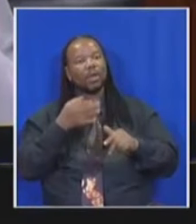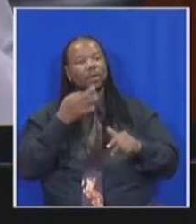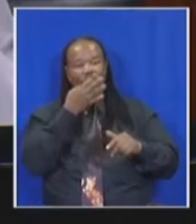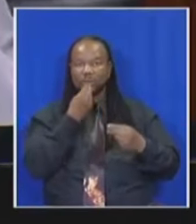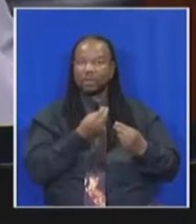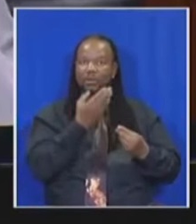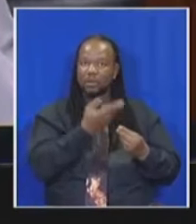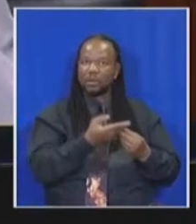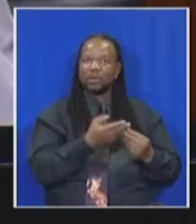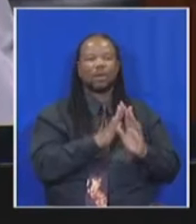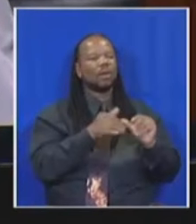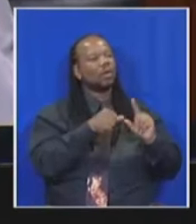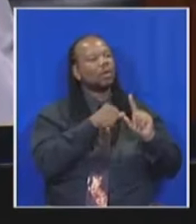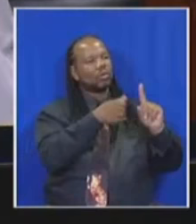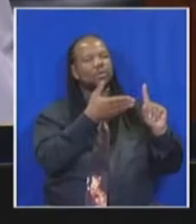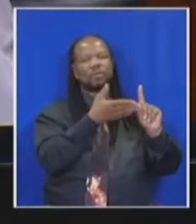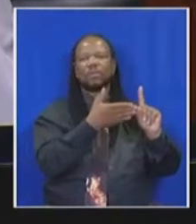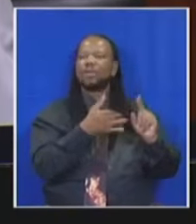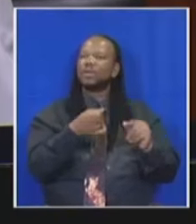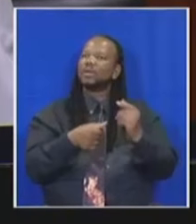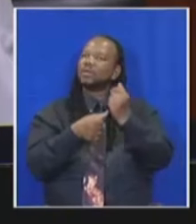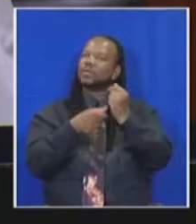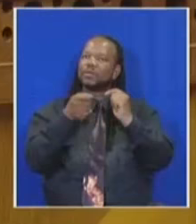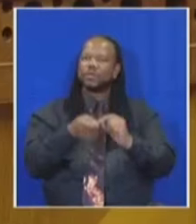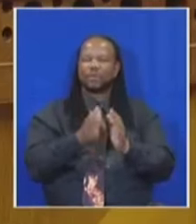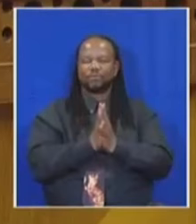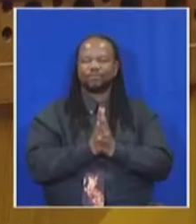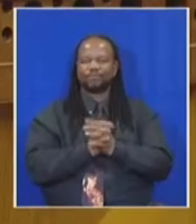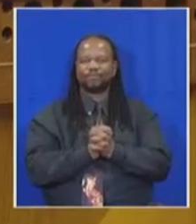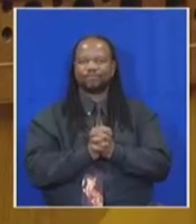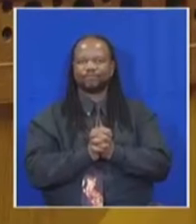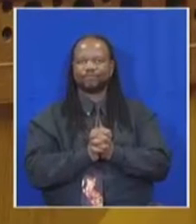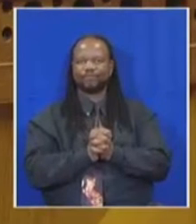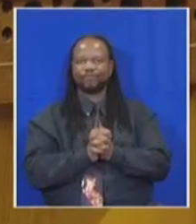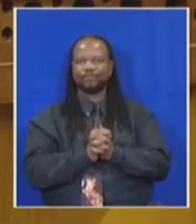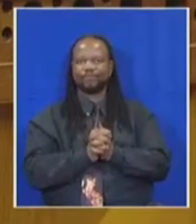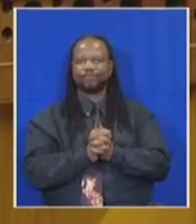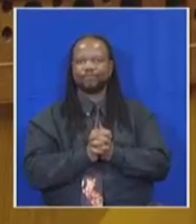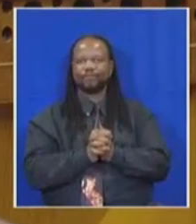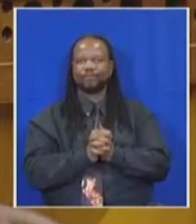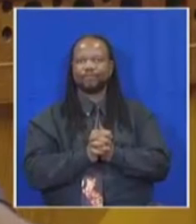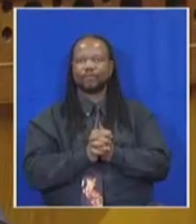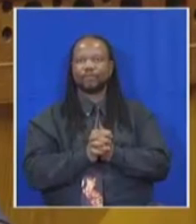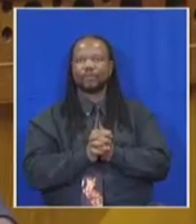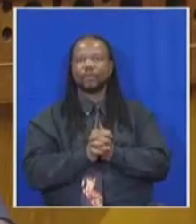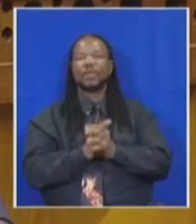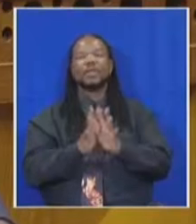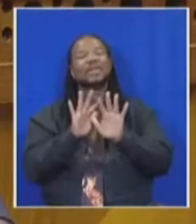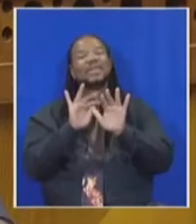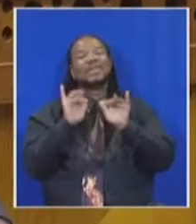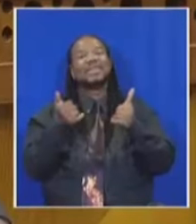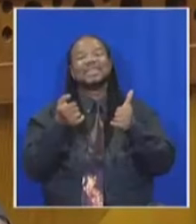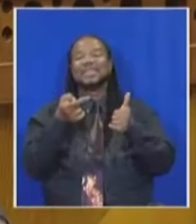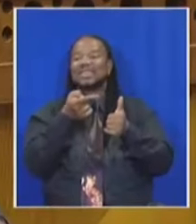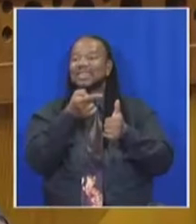do that proceed honorable deputy speaker in the final analysis the fact of the matter is that the